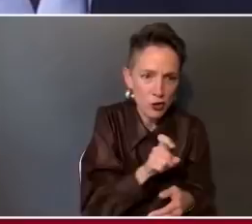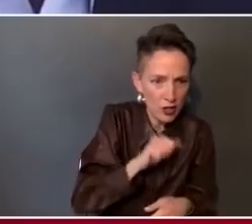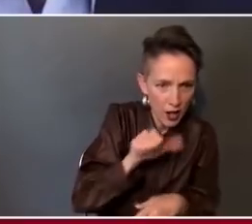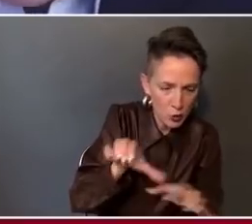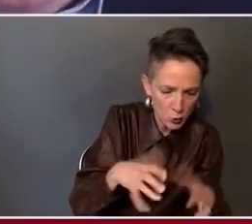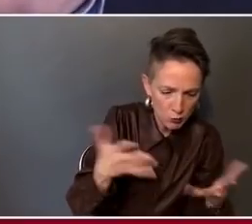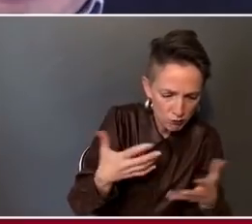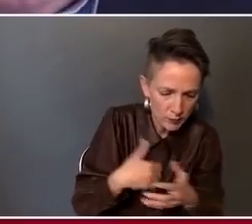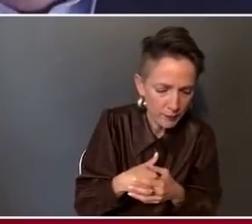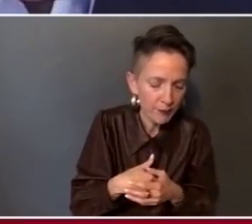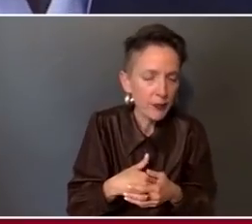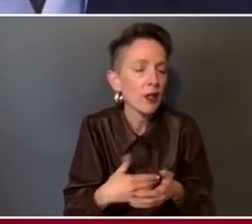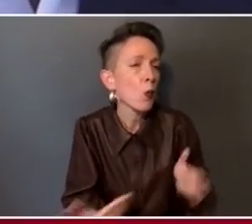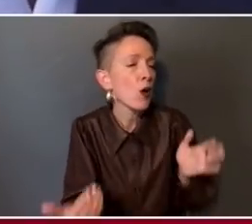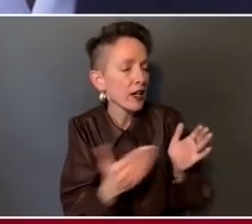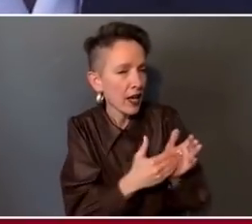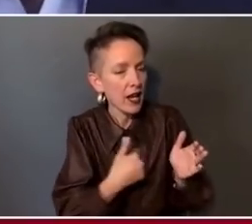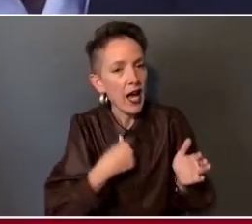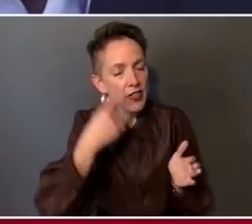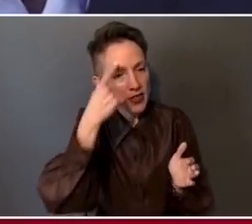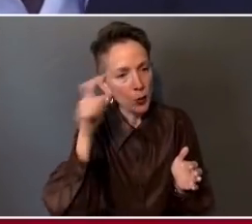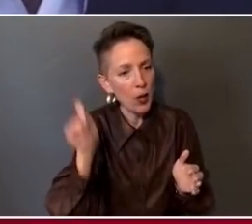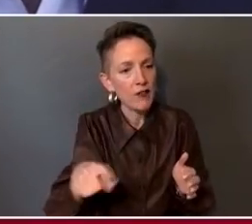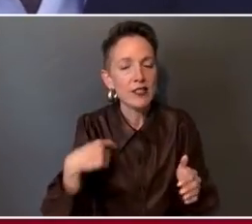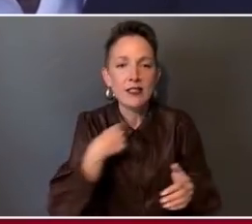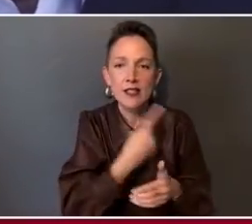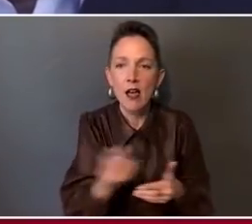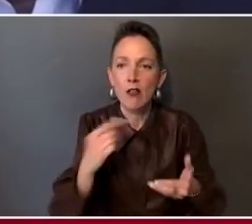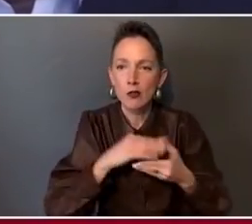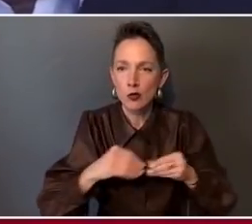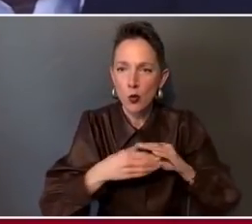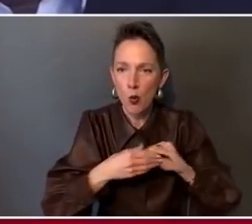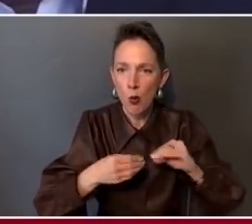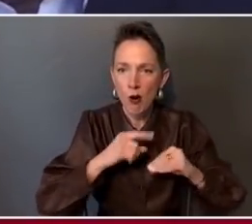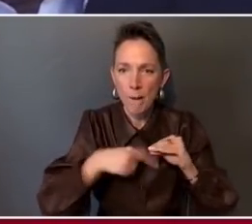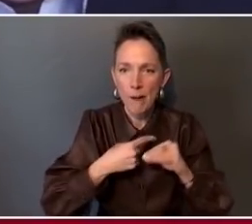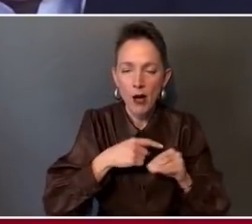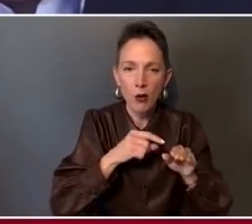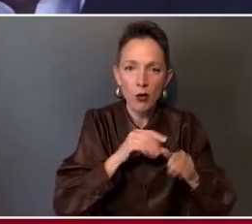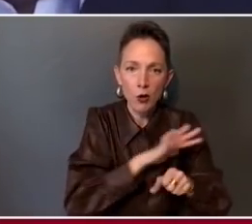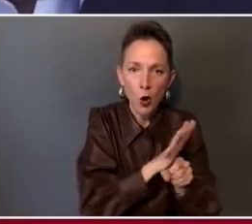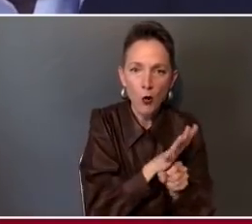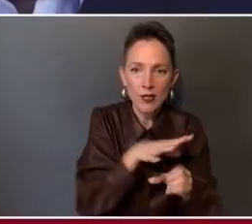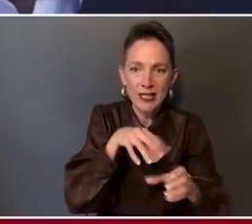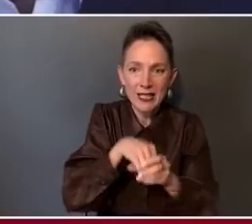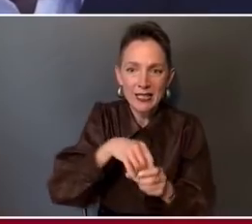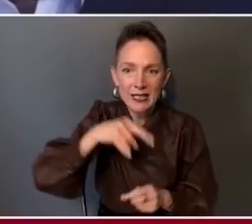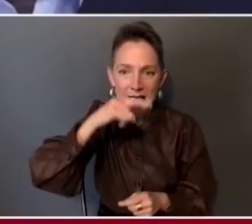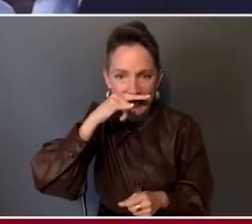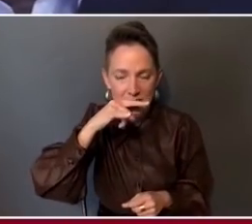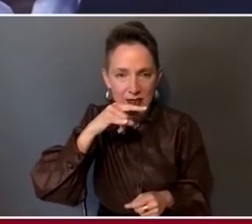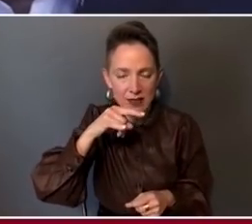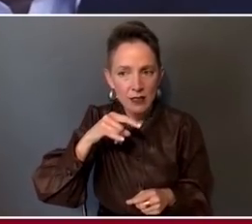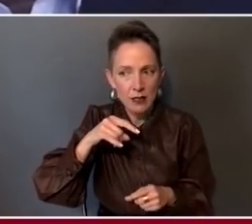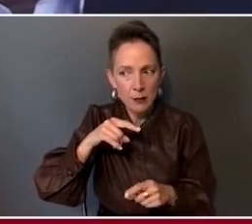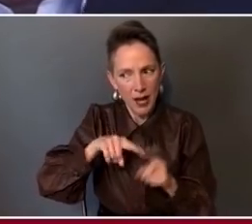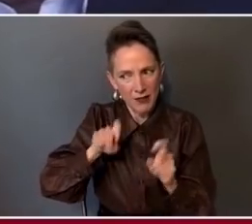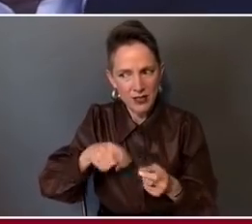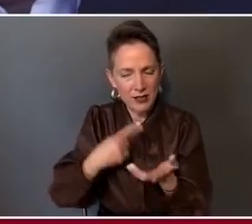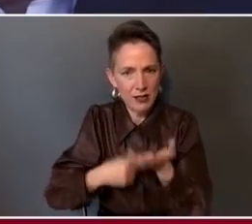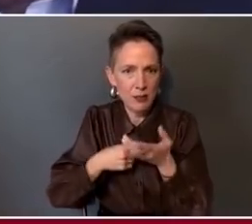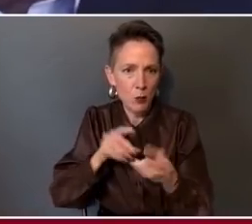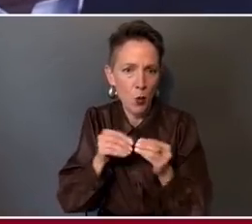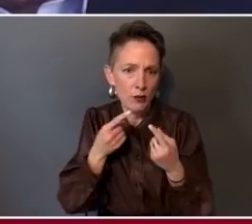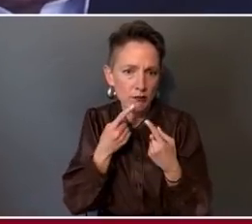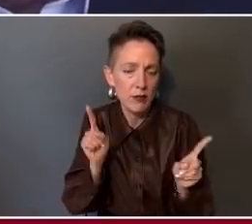Well, again, I think we have to tell the story of COVID in kids in a much more effective way, meaning that, you know, I just have thrown